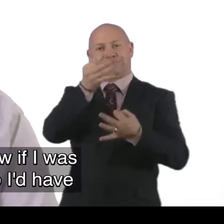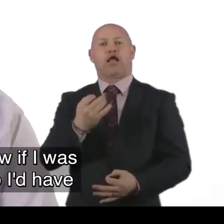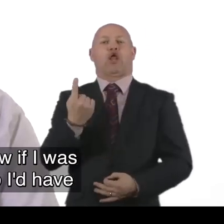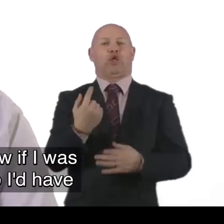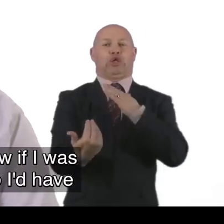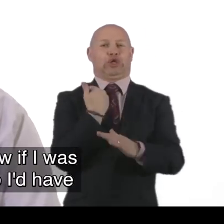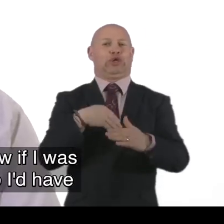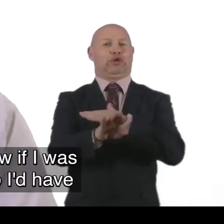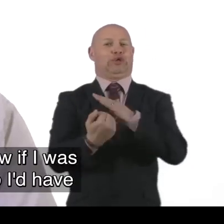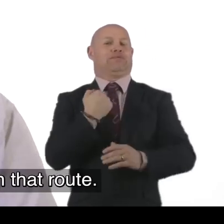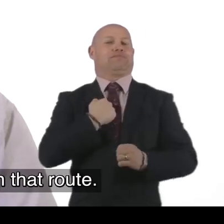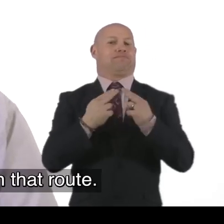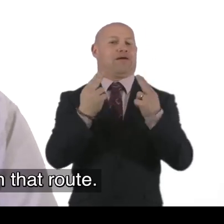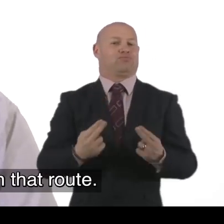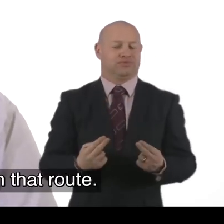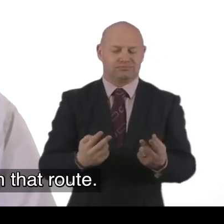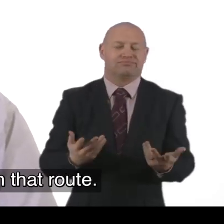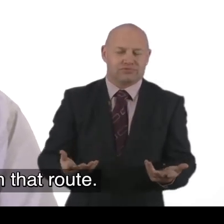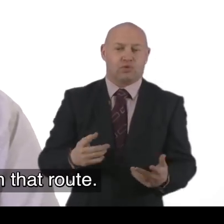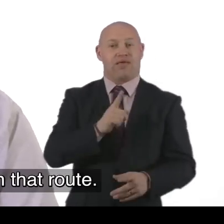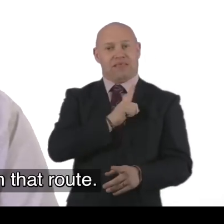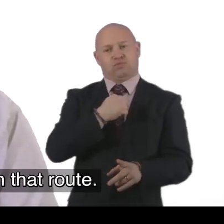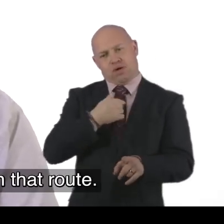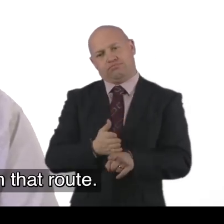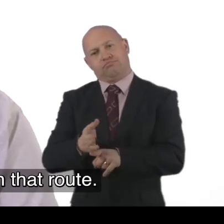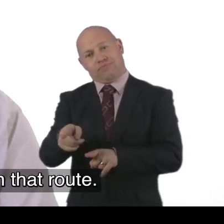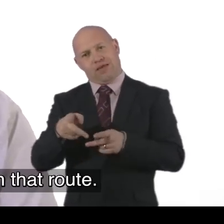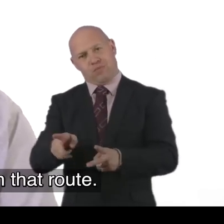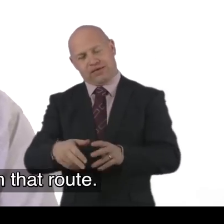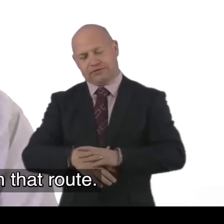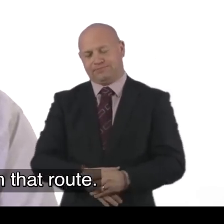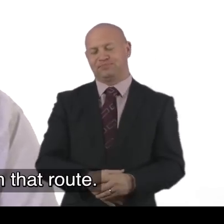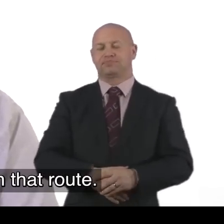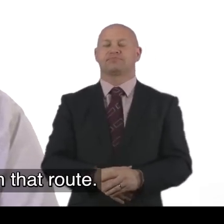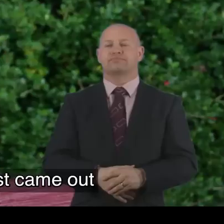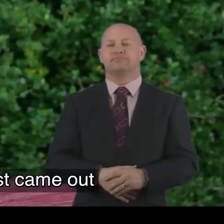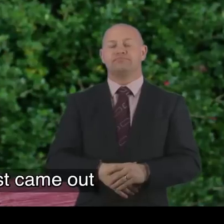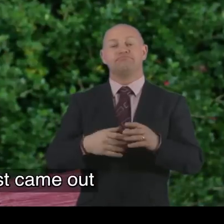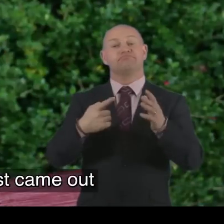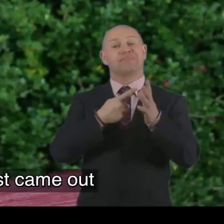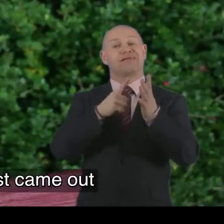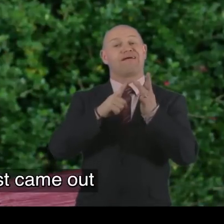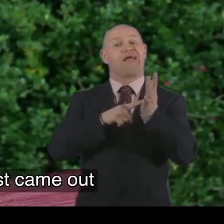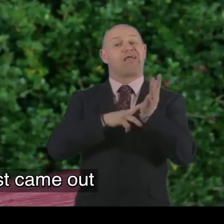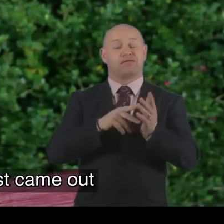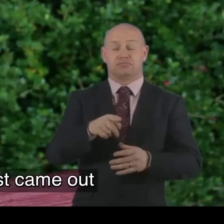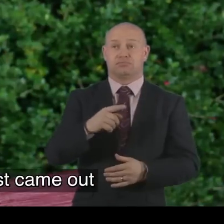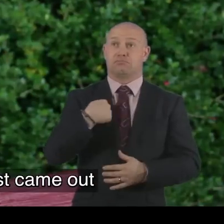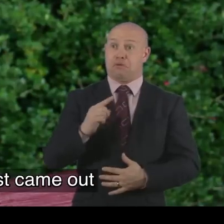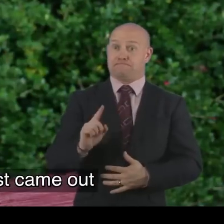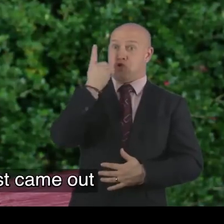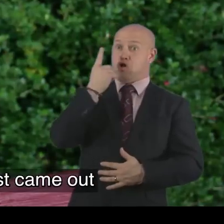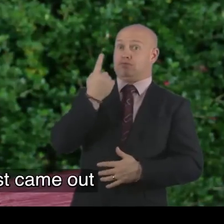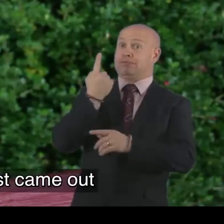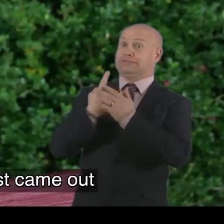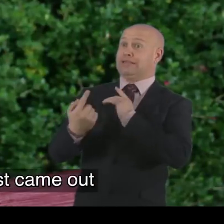That was who I was going to have. At most. A couple. Uh. So that's why we went down that route. AILN. When we first